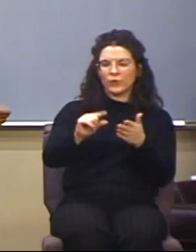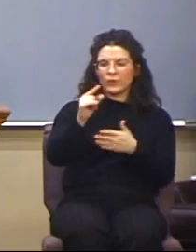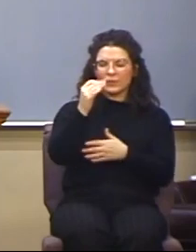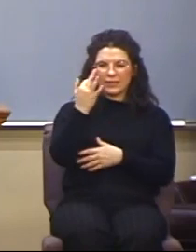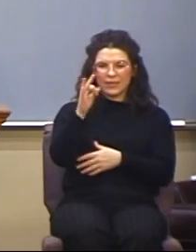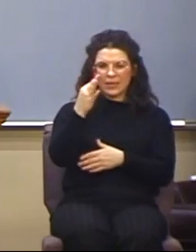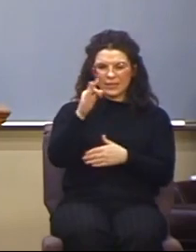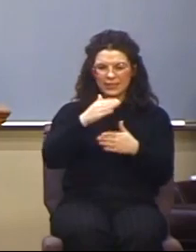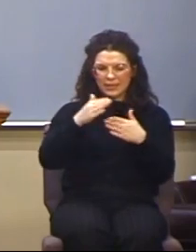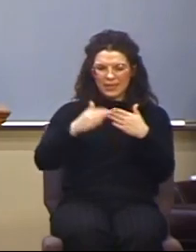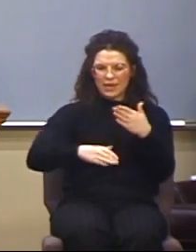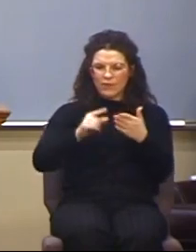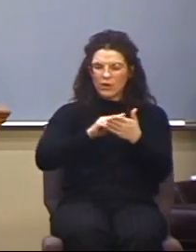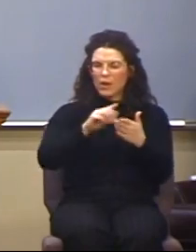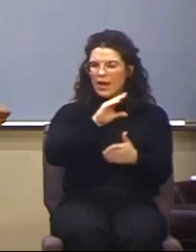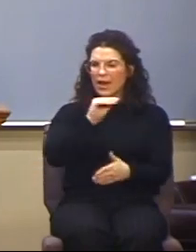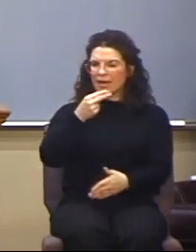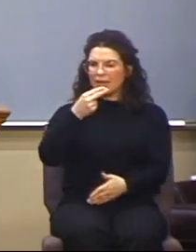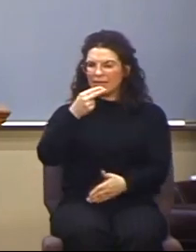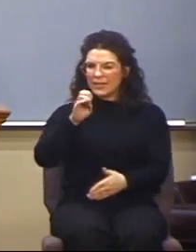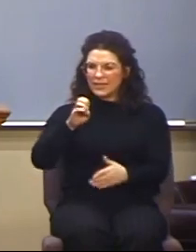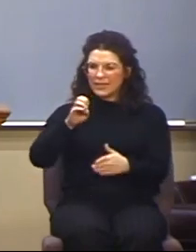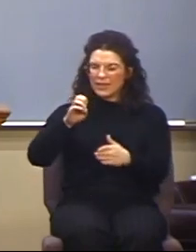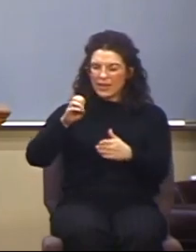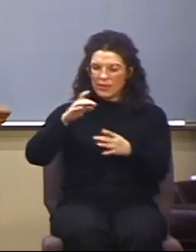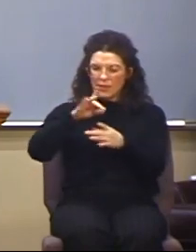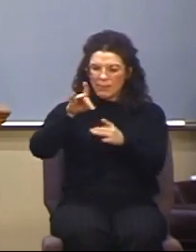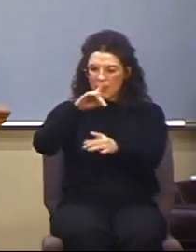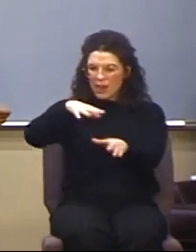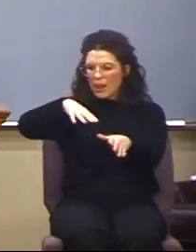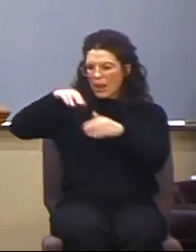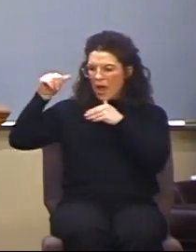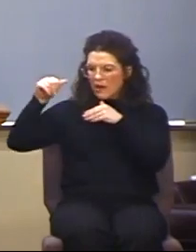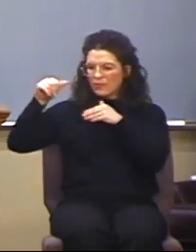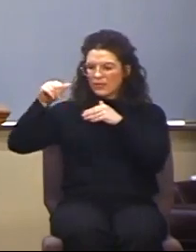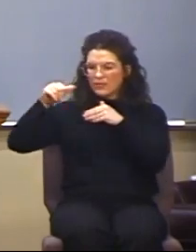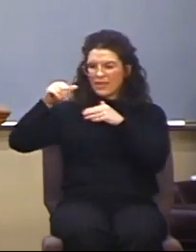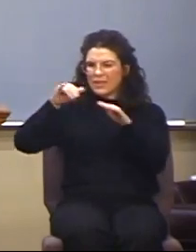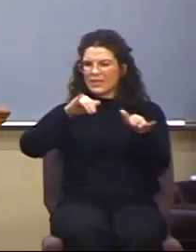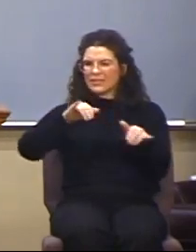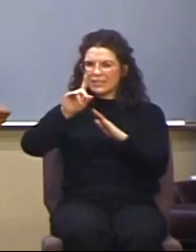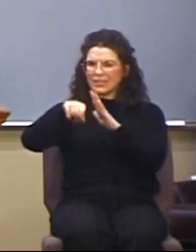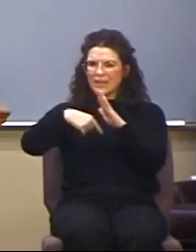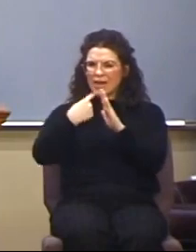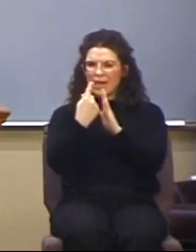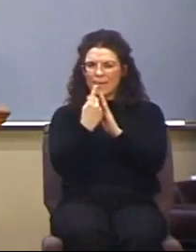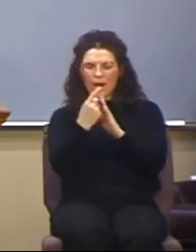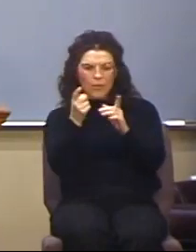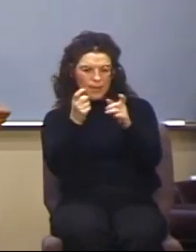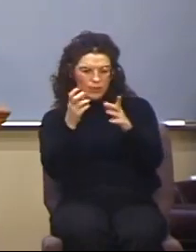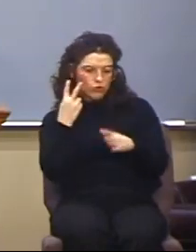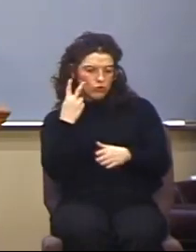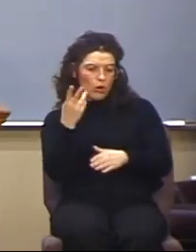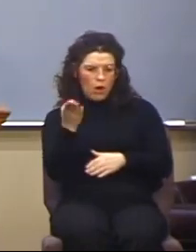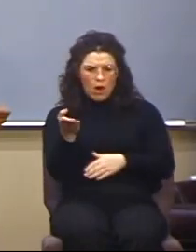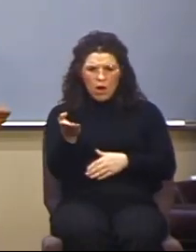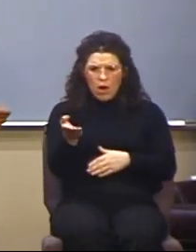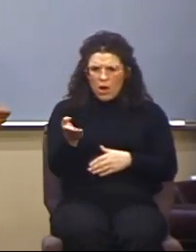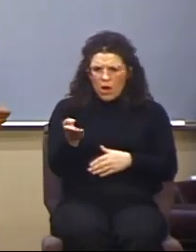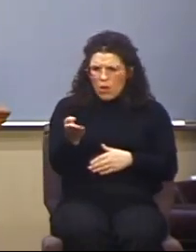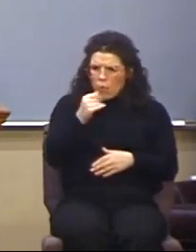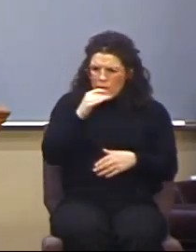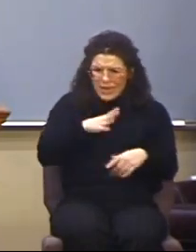end of the verse. And he came out the same hour. And when her masters saw that the hope of their gains was